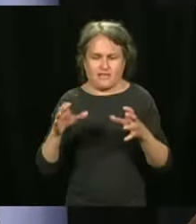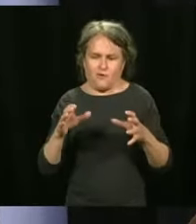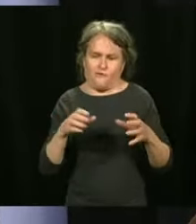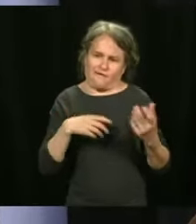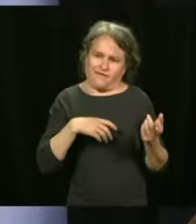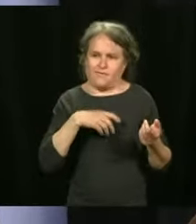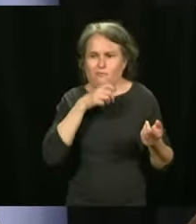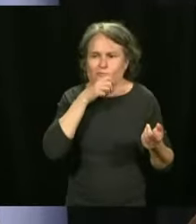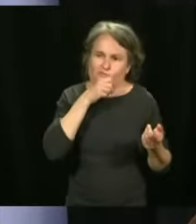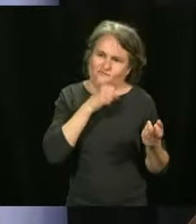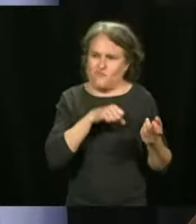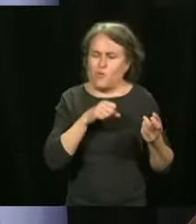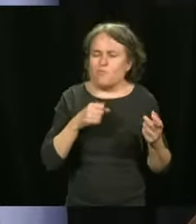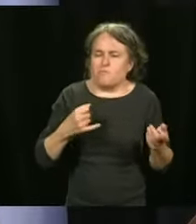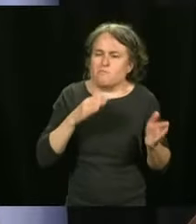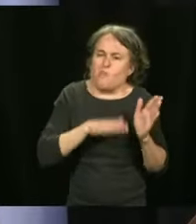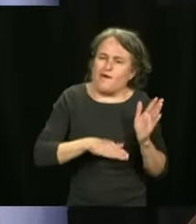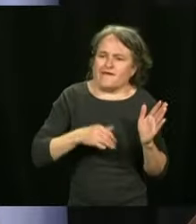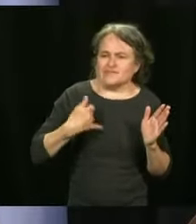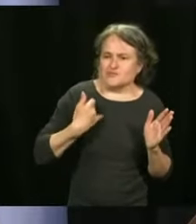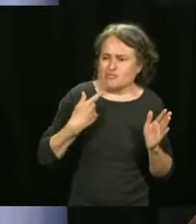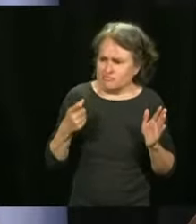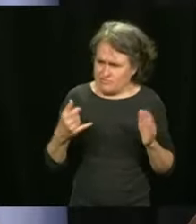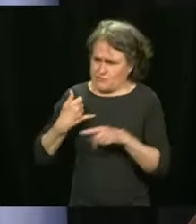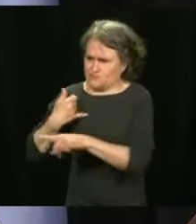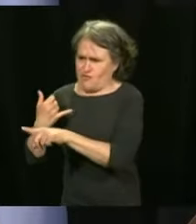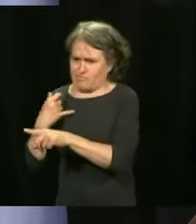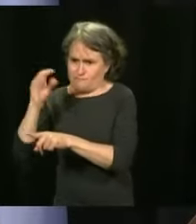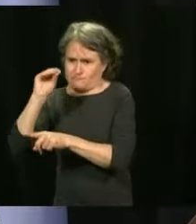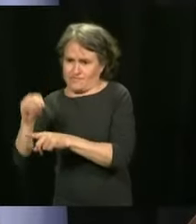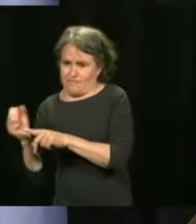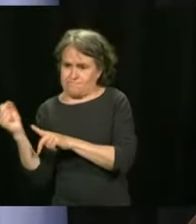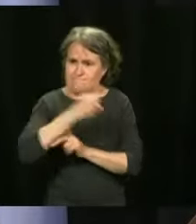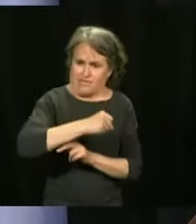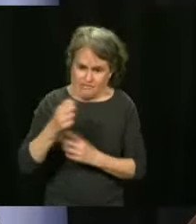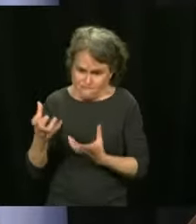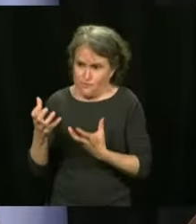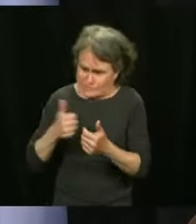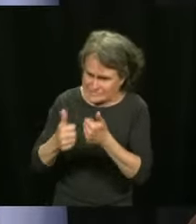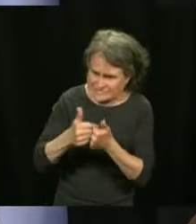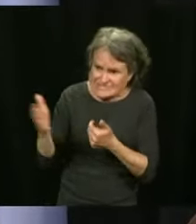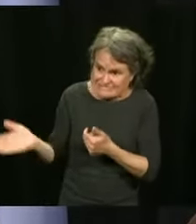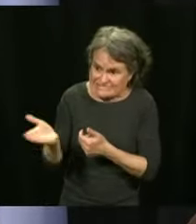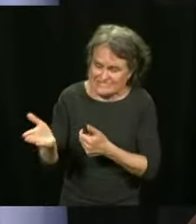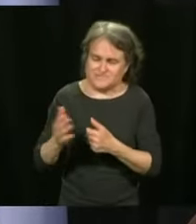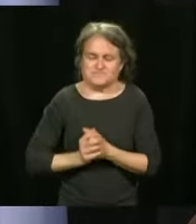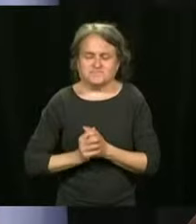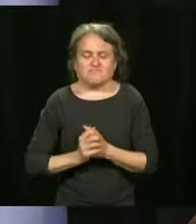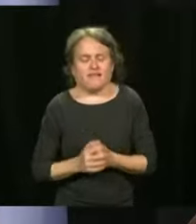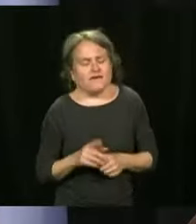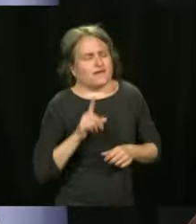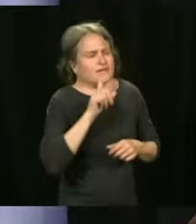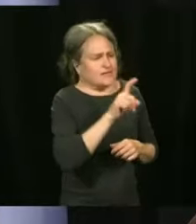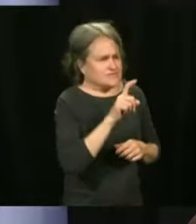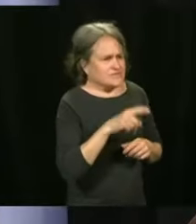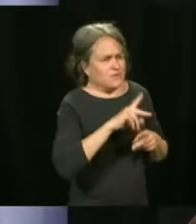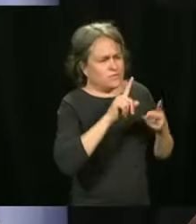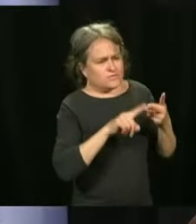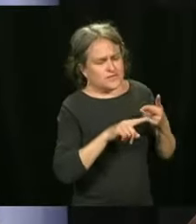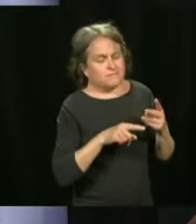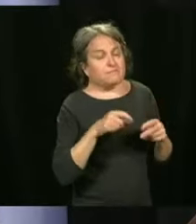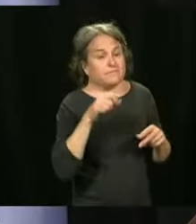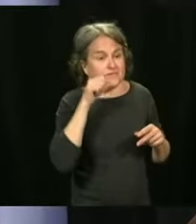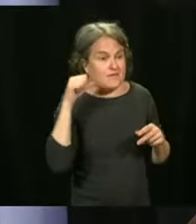older people's vaccination rates. Yesterday, there were two studies that came out, one concerning Moderna. We're even talking about a third dose,